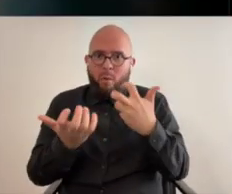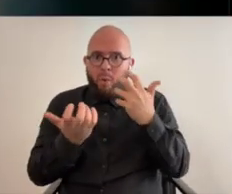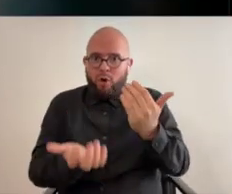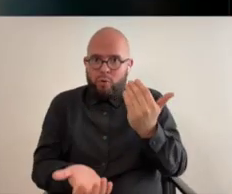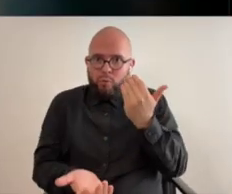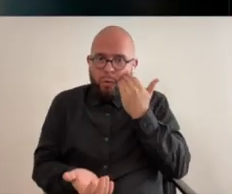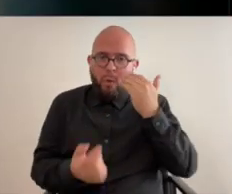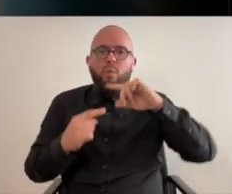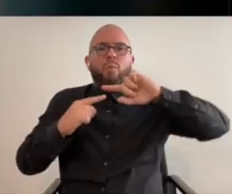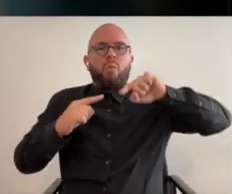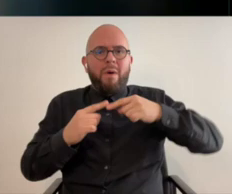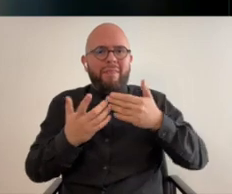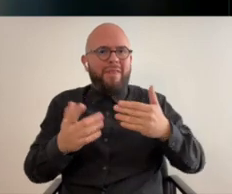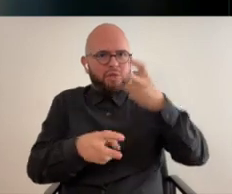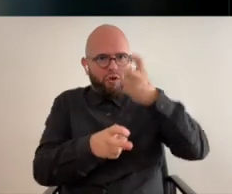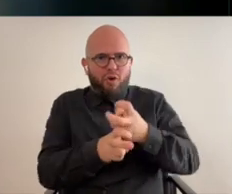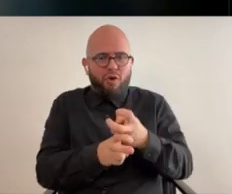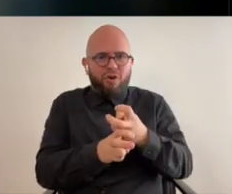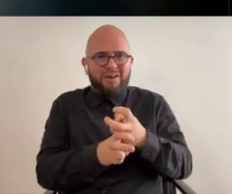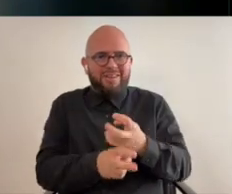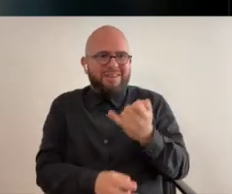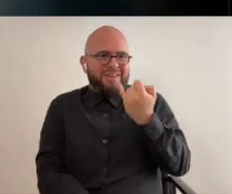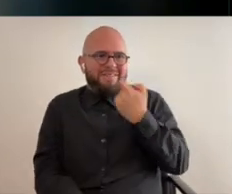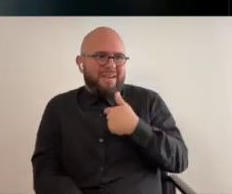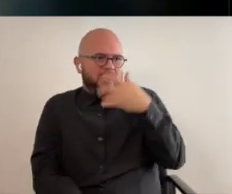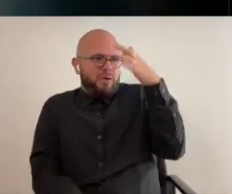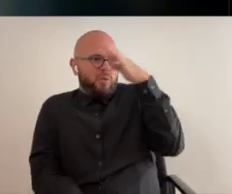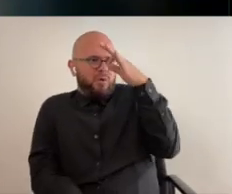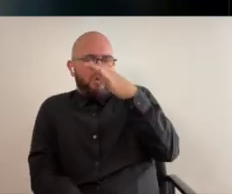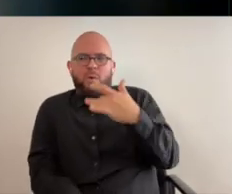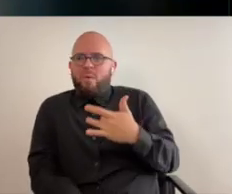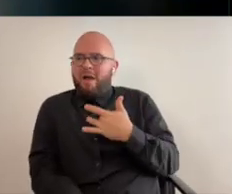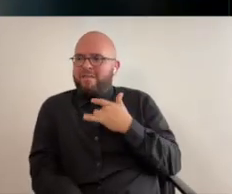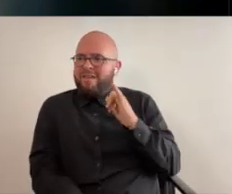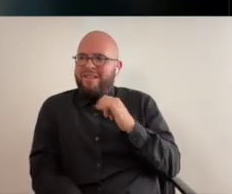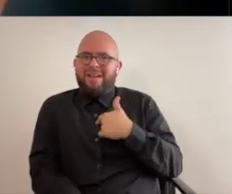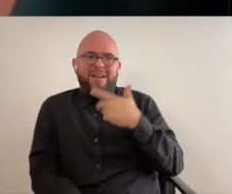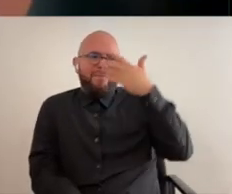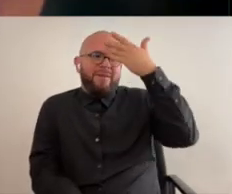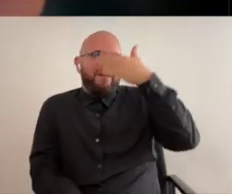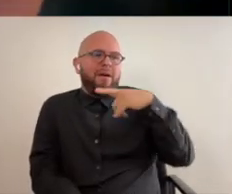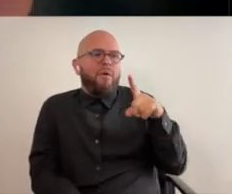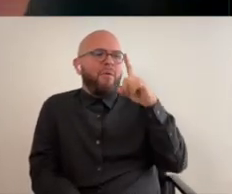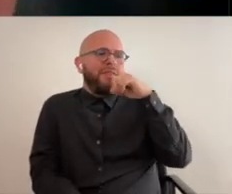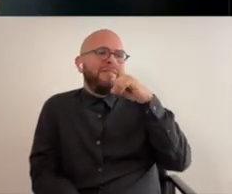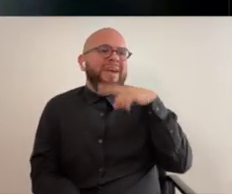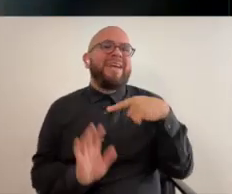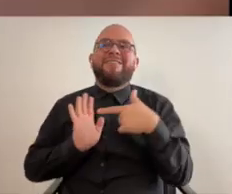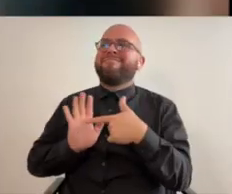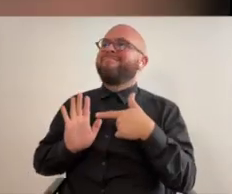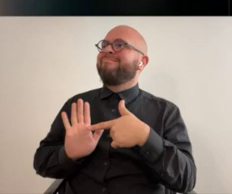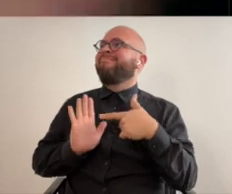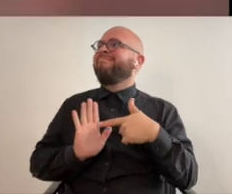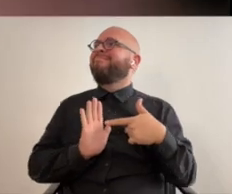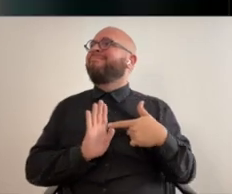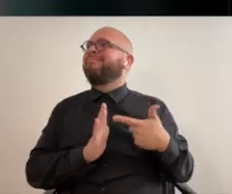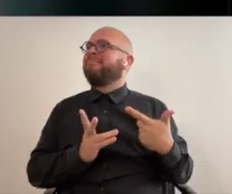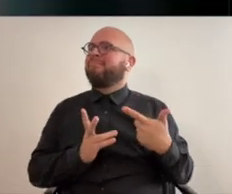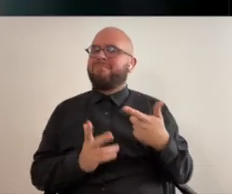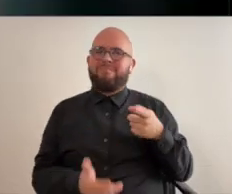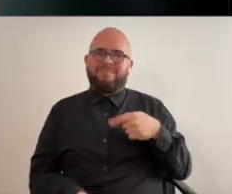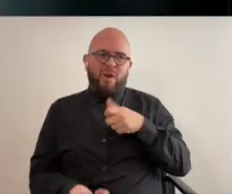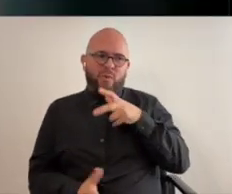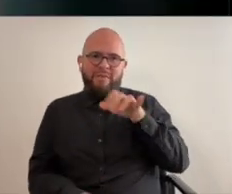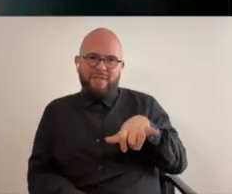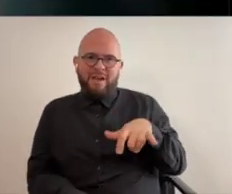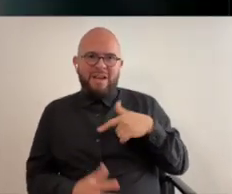i want to know when things are hard because otherwise i feel like i'm getting the facade that you